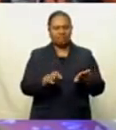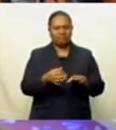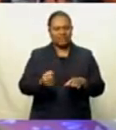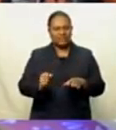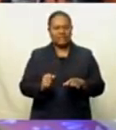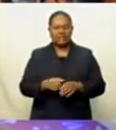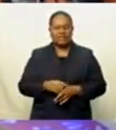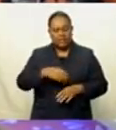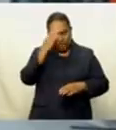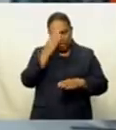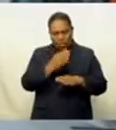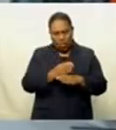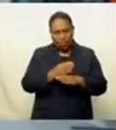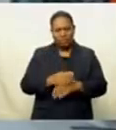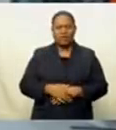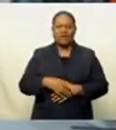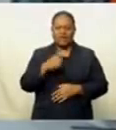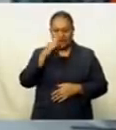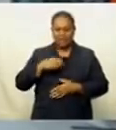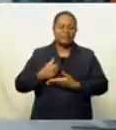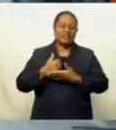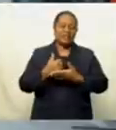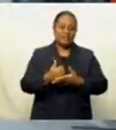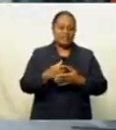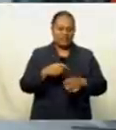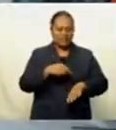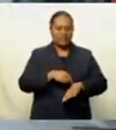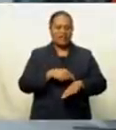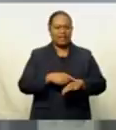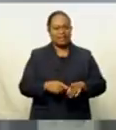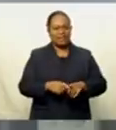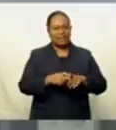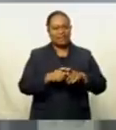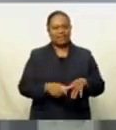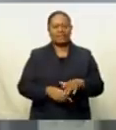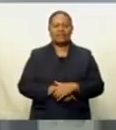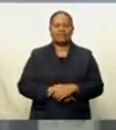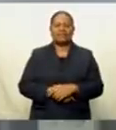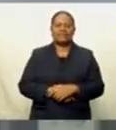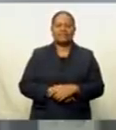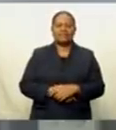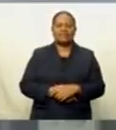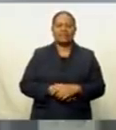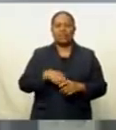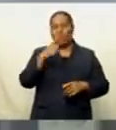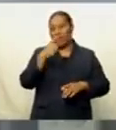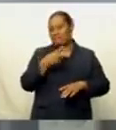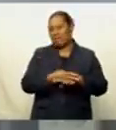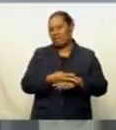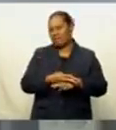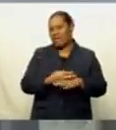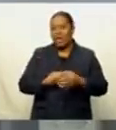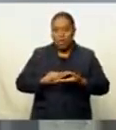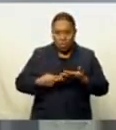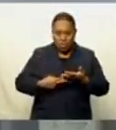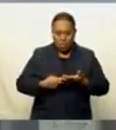remain hopeful that they can be assisted during this difficult period. Just rent for one month if it can be,